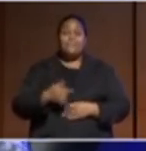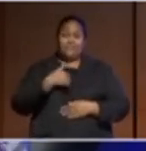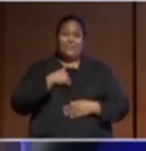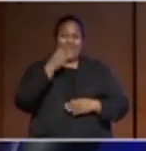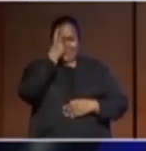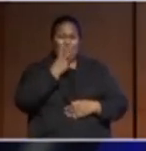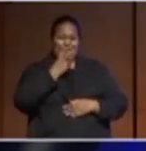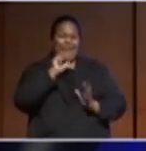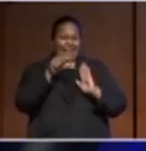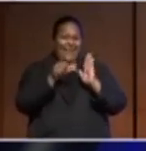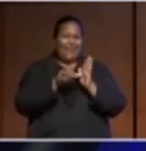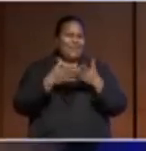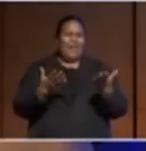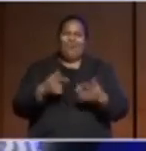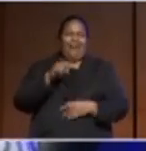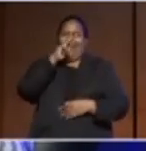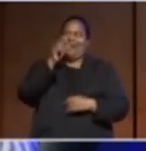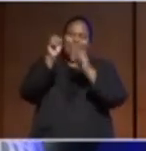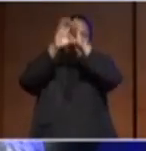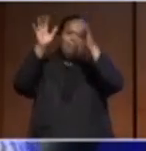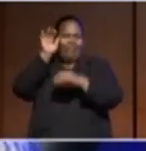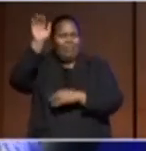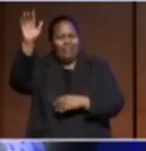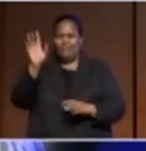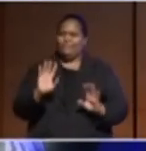now, I can't think back that far ago.